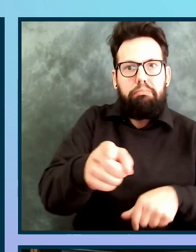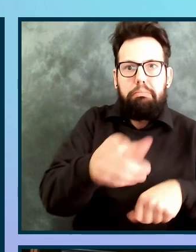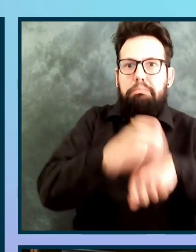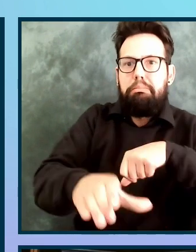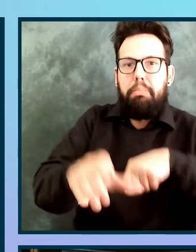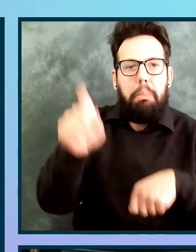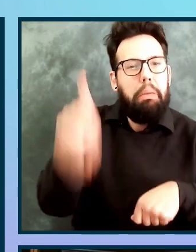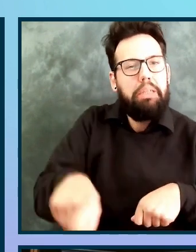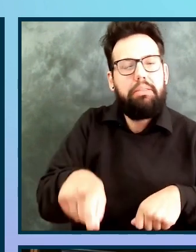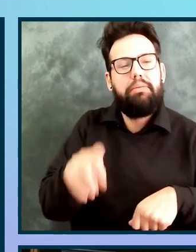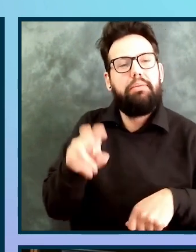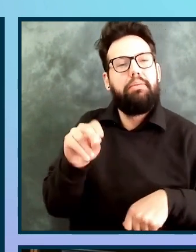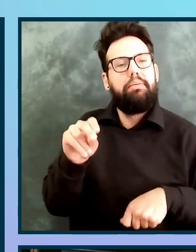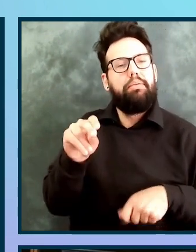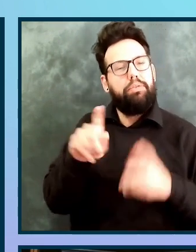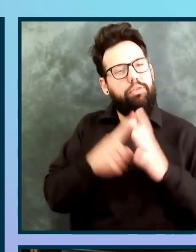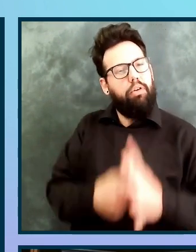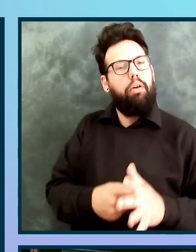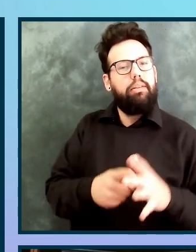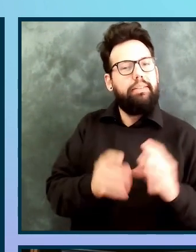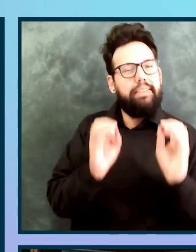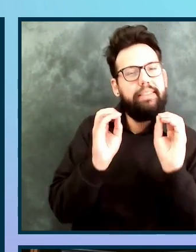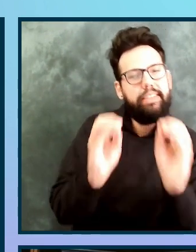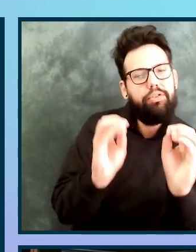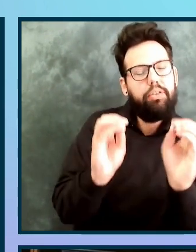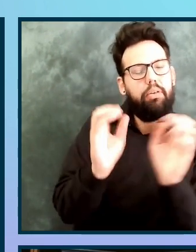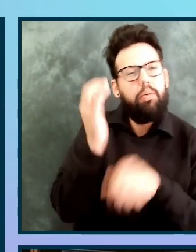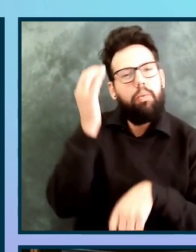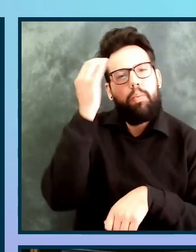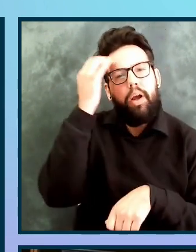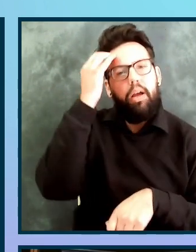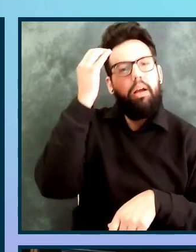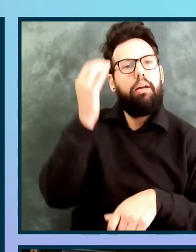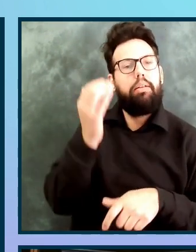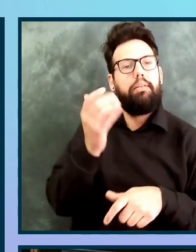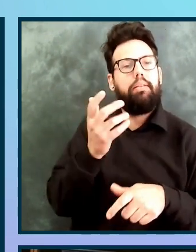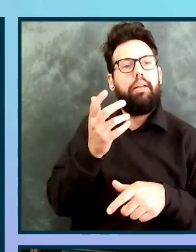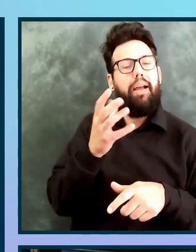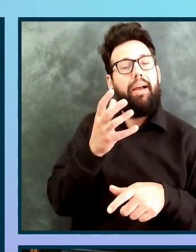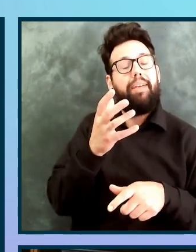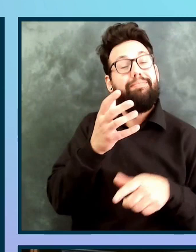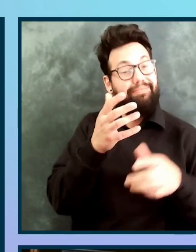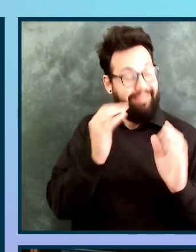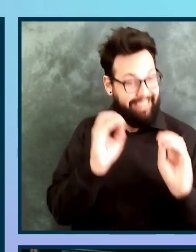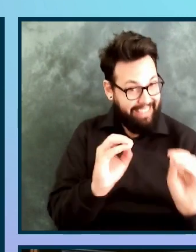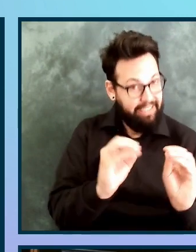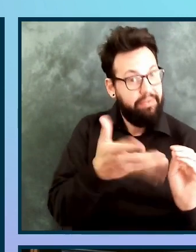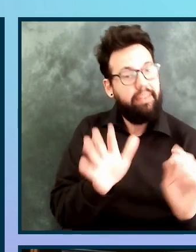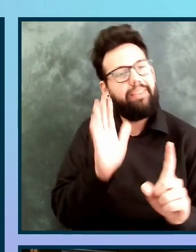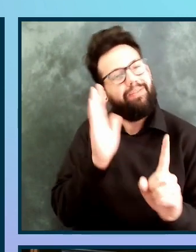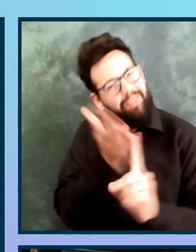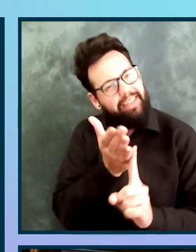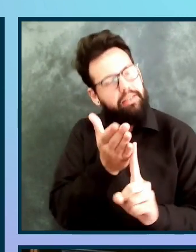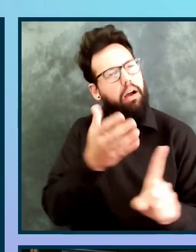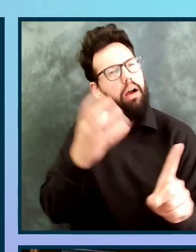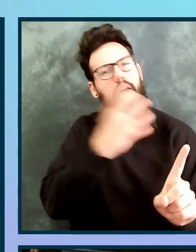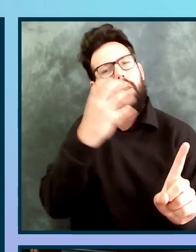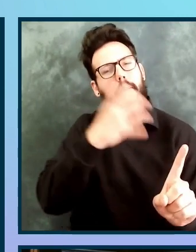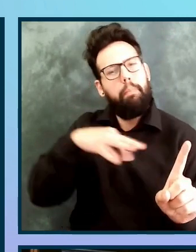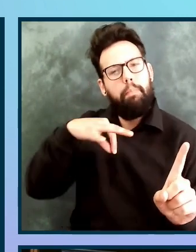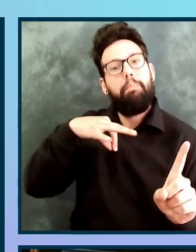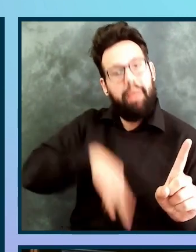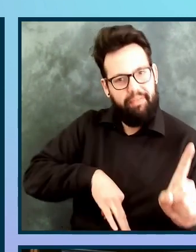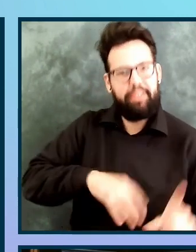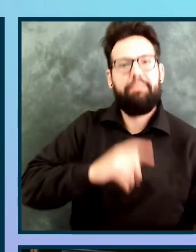with employees to make them aware of the need for the change and convince them of the benefits. What do you think about having